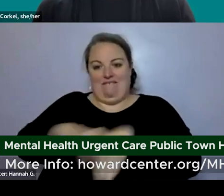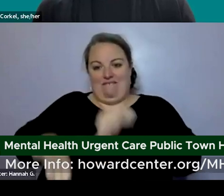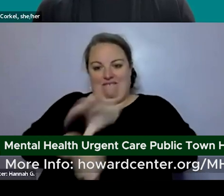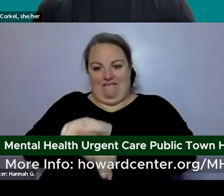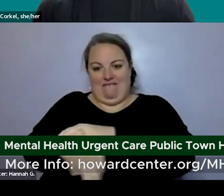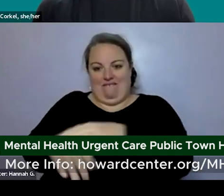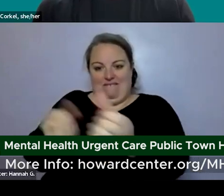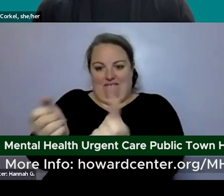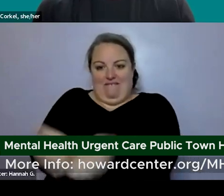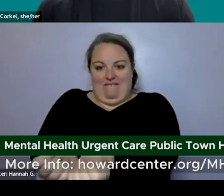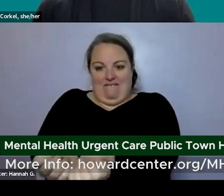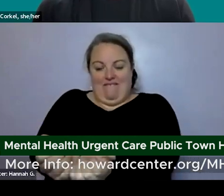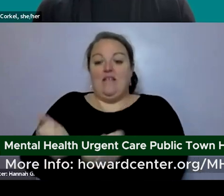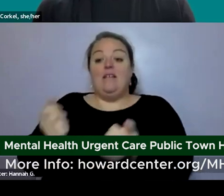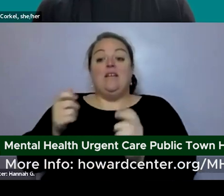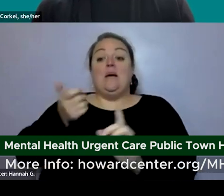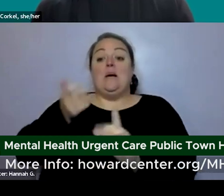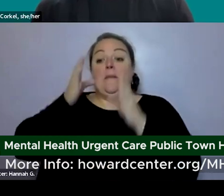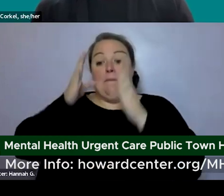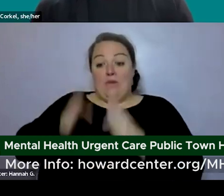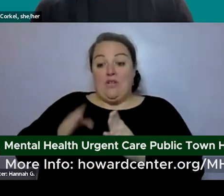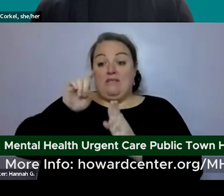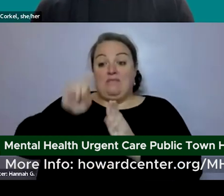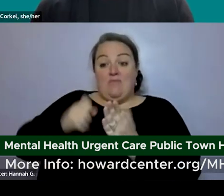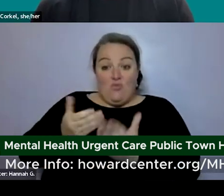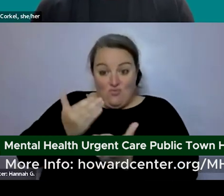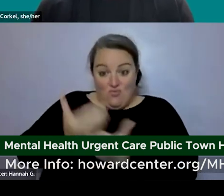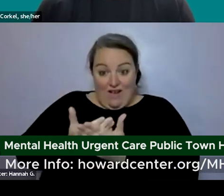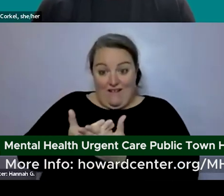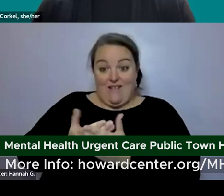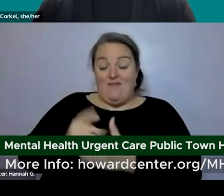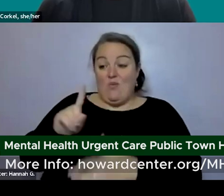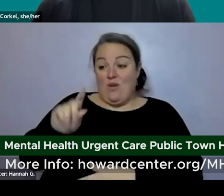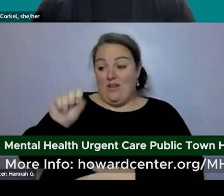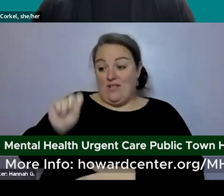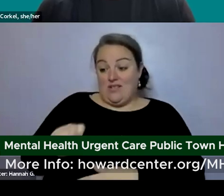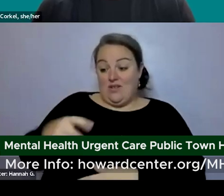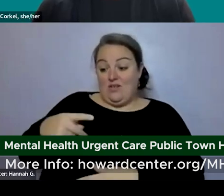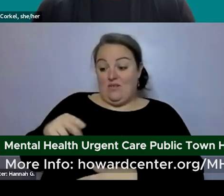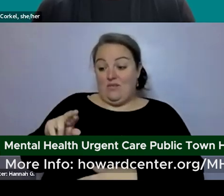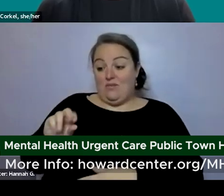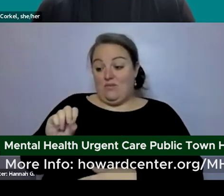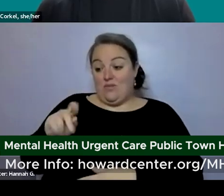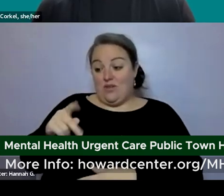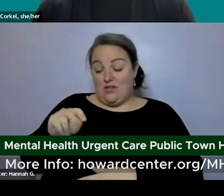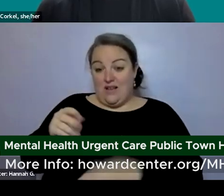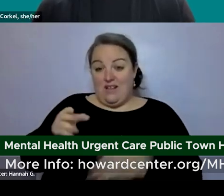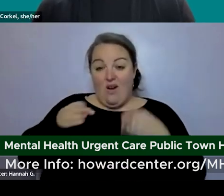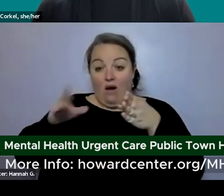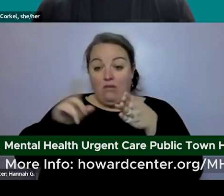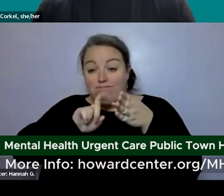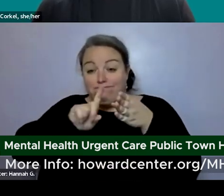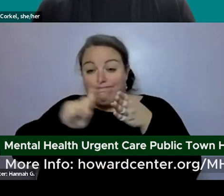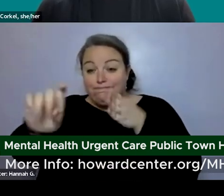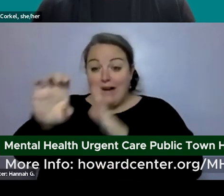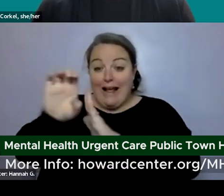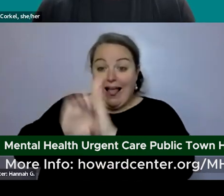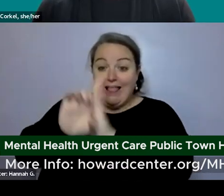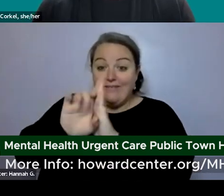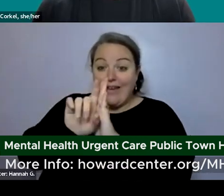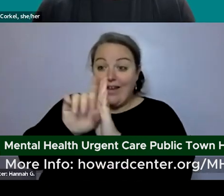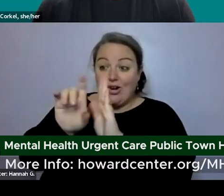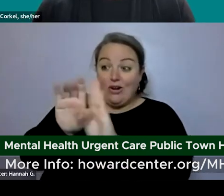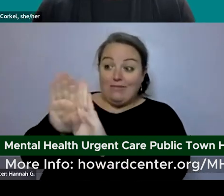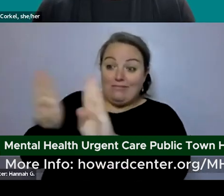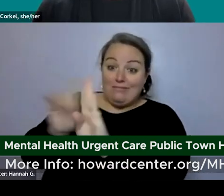arrive at one south prospect go through the doors go down the hallway go up the elevator and go into mental urgent